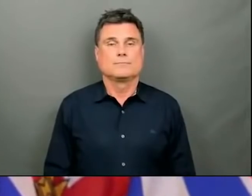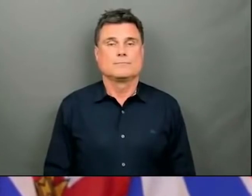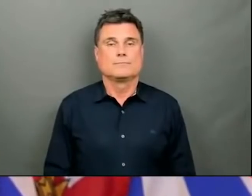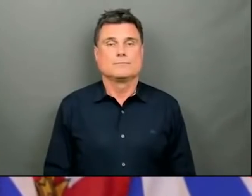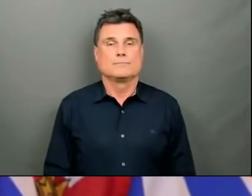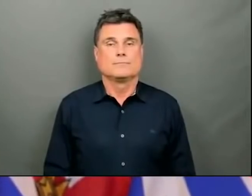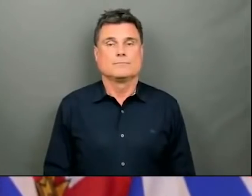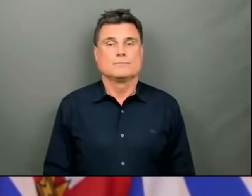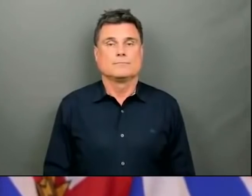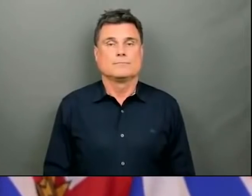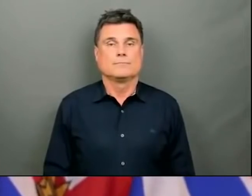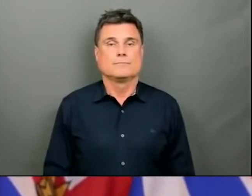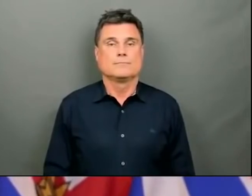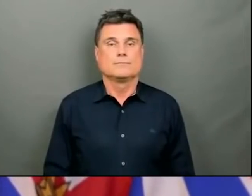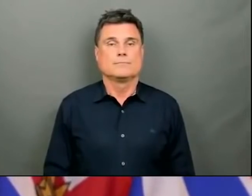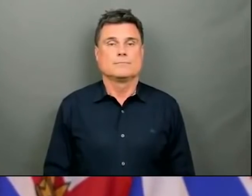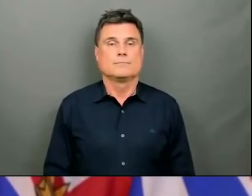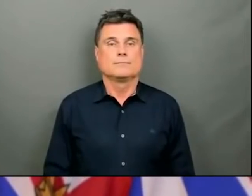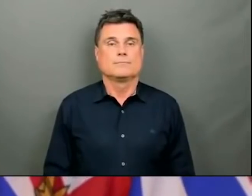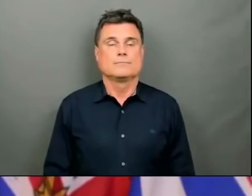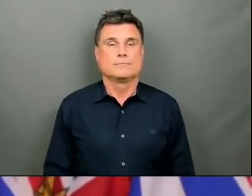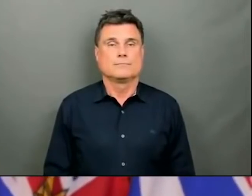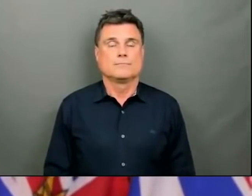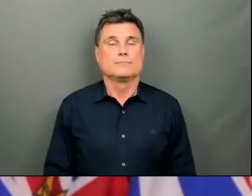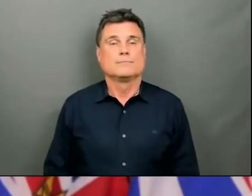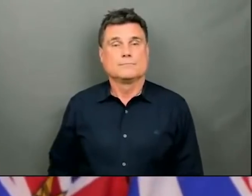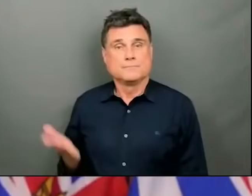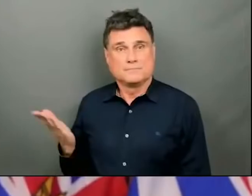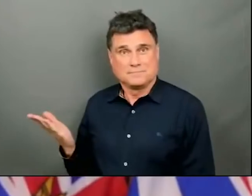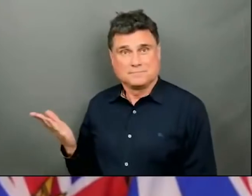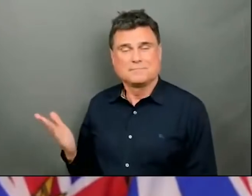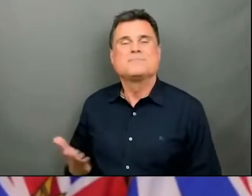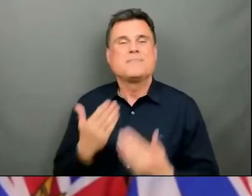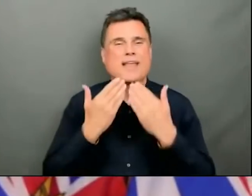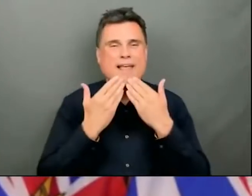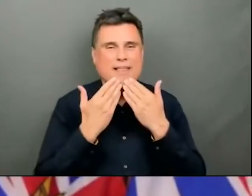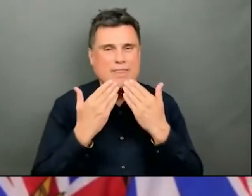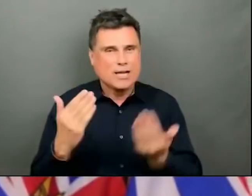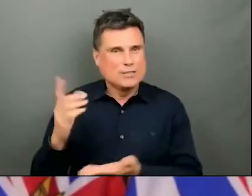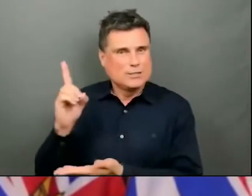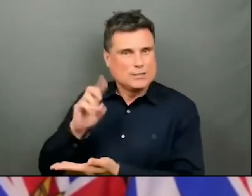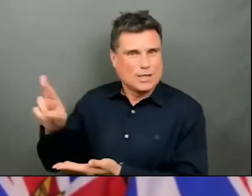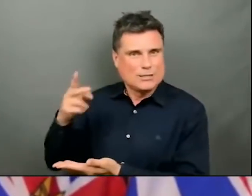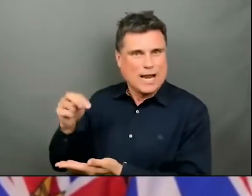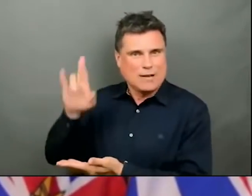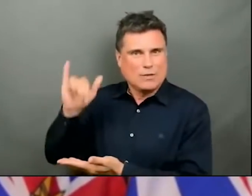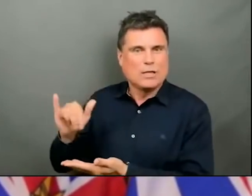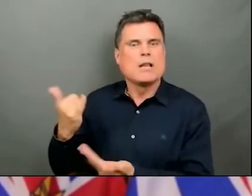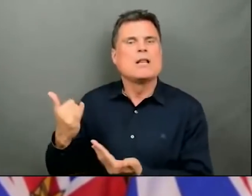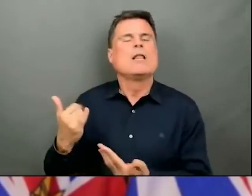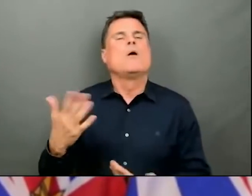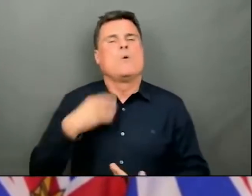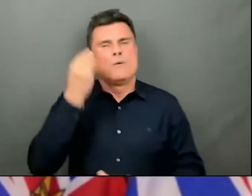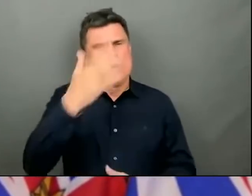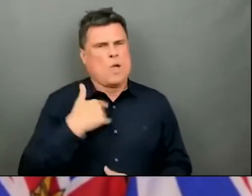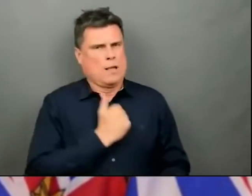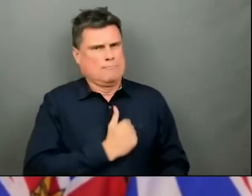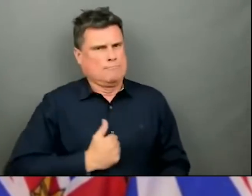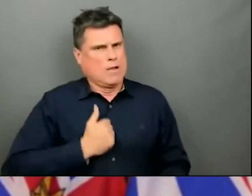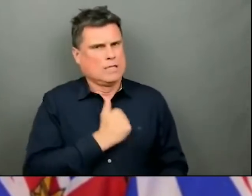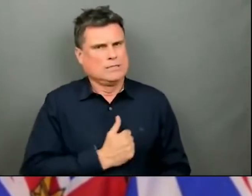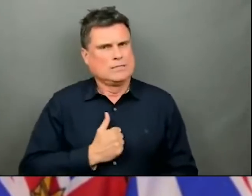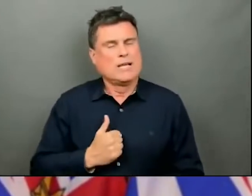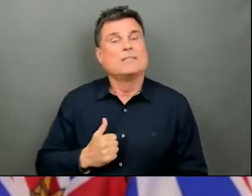Thank you very much, Dr. Henry. I want to start by expressing my condolences to those of the government, those of everyone in BC,